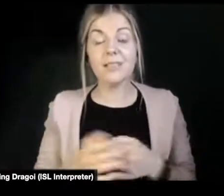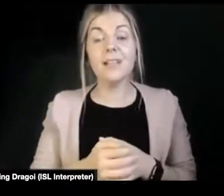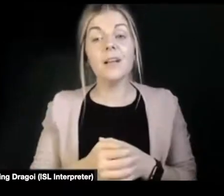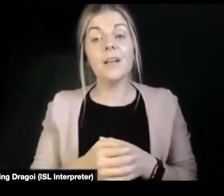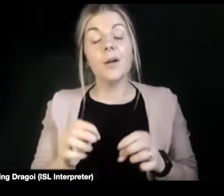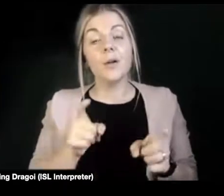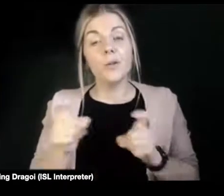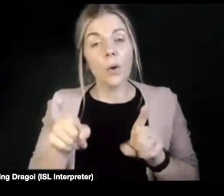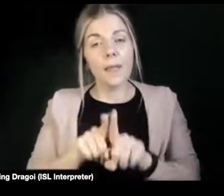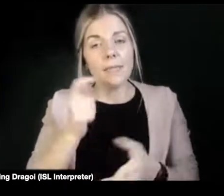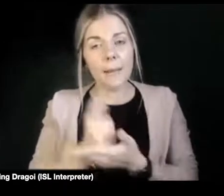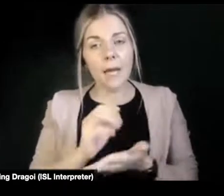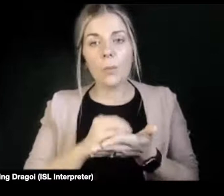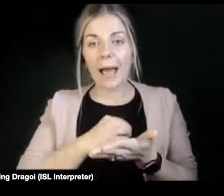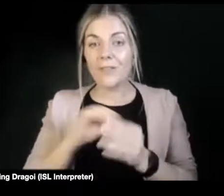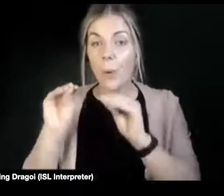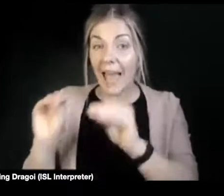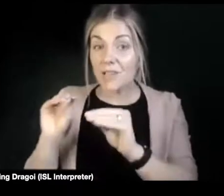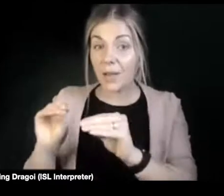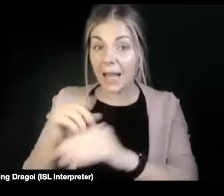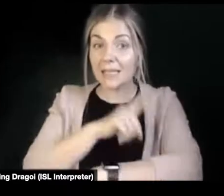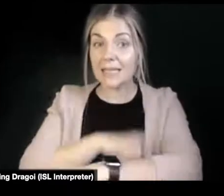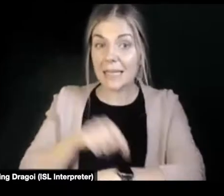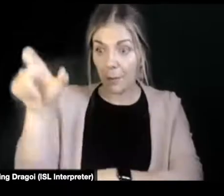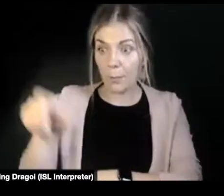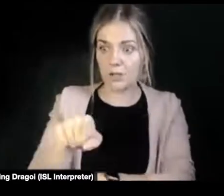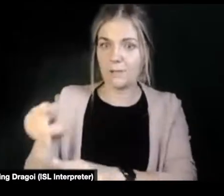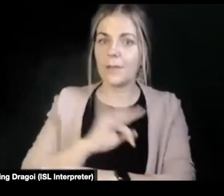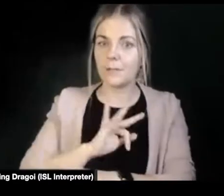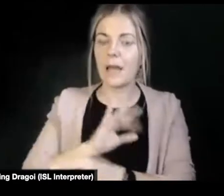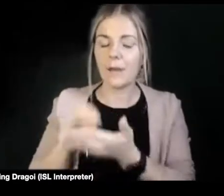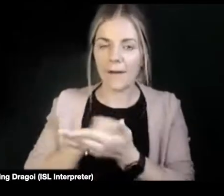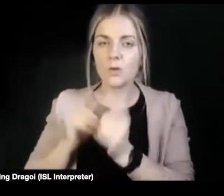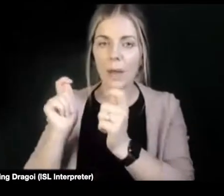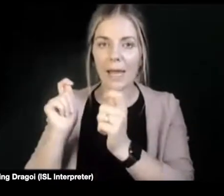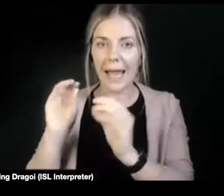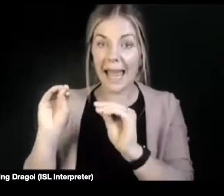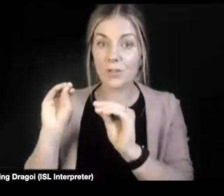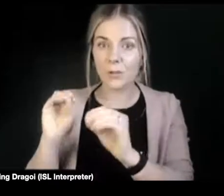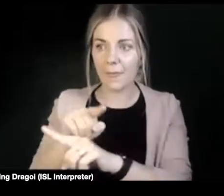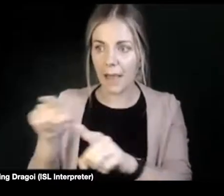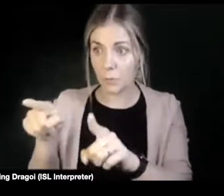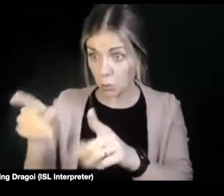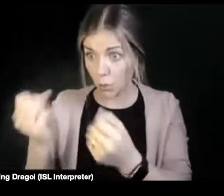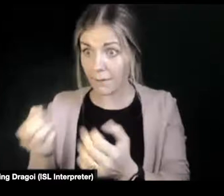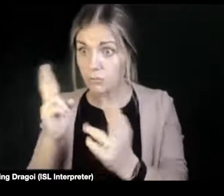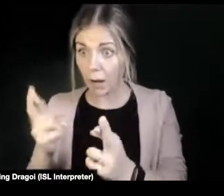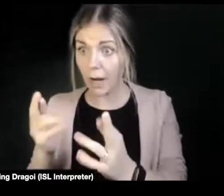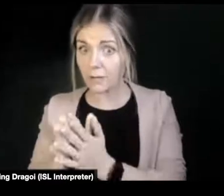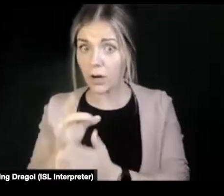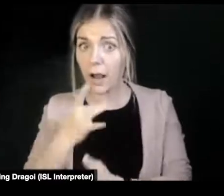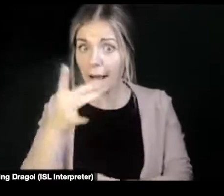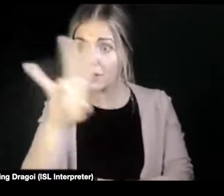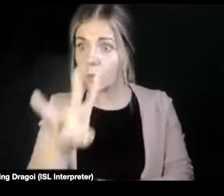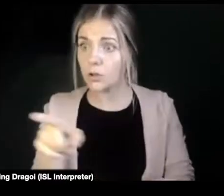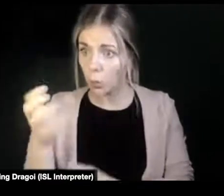Equally, educating disabled people themselves, that, you know, you have the right, you have the right to question, you have the right to ask these questions, you have the